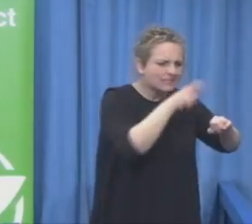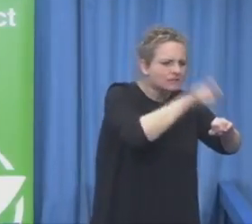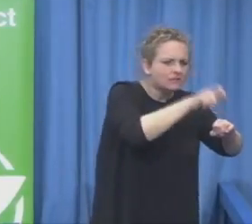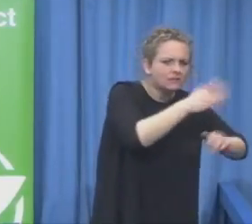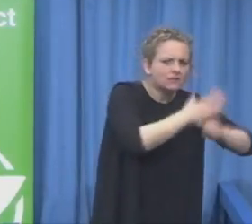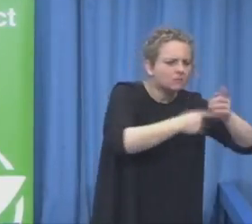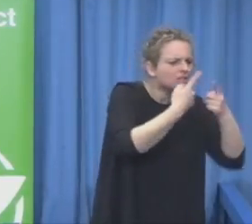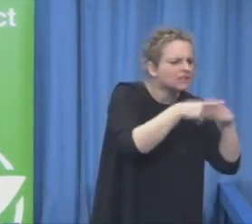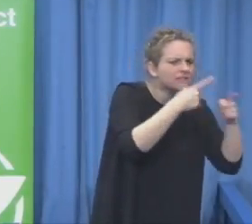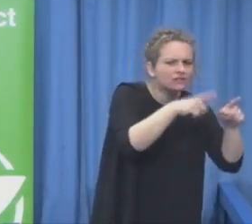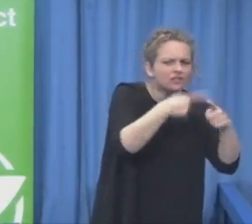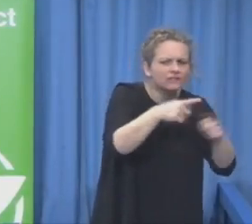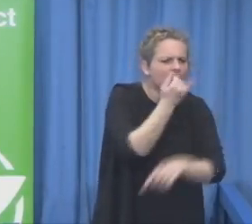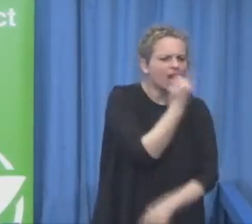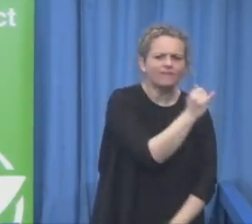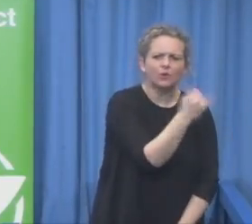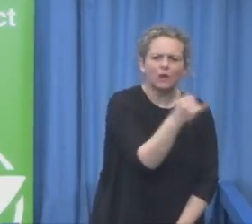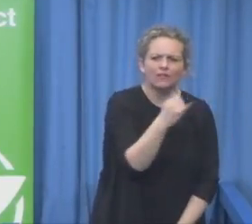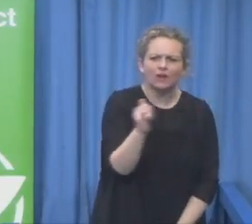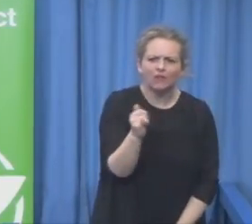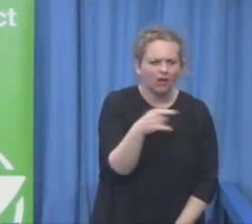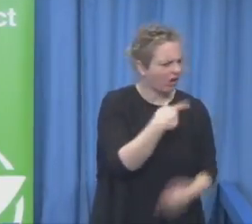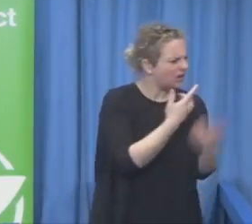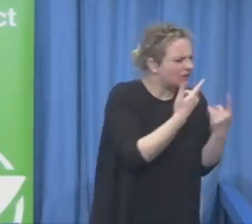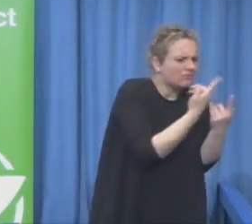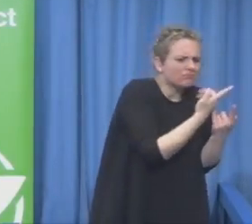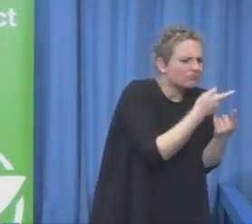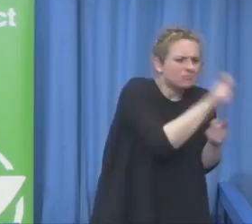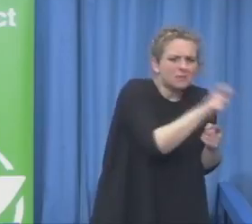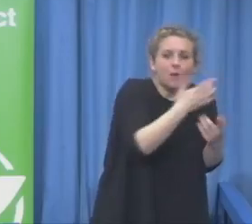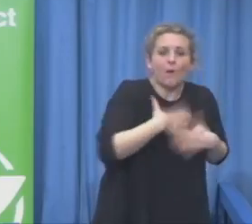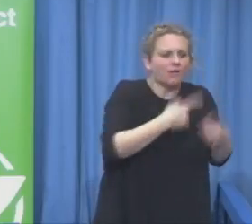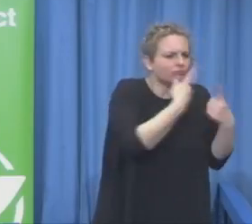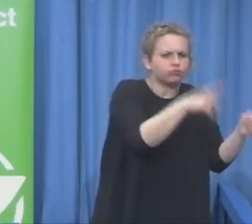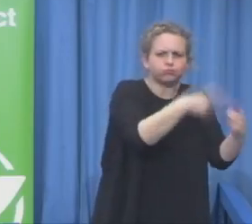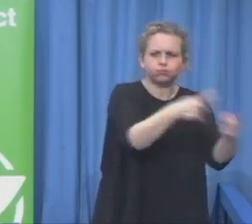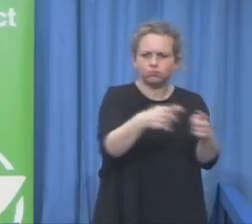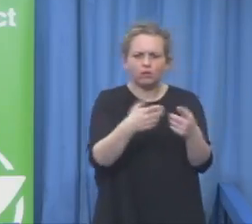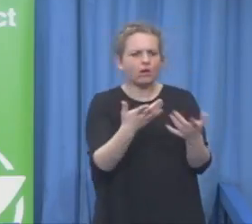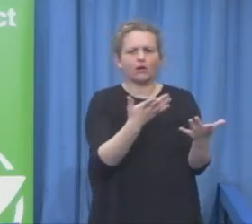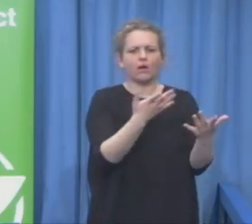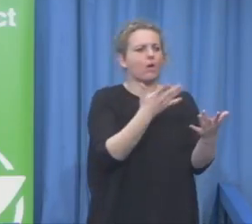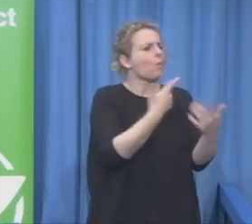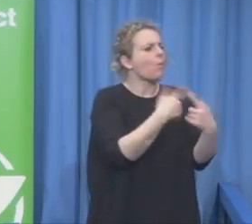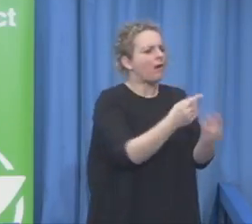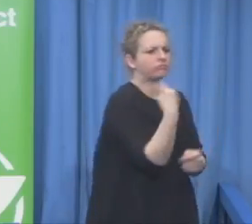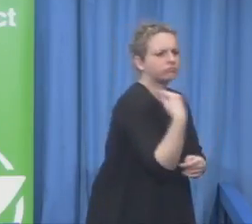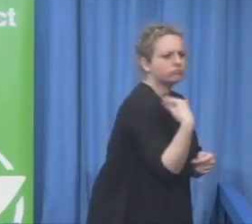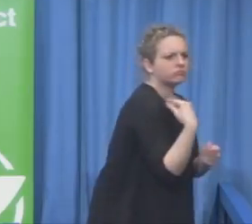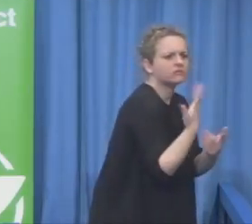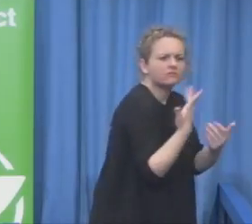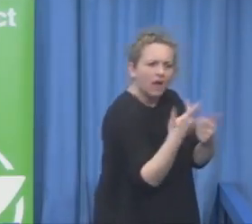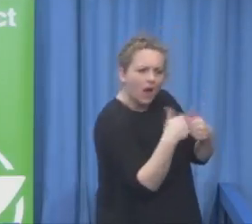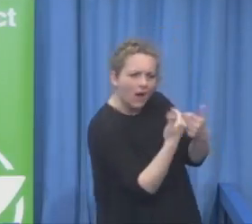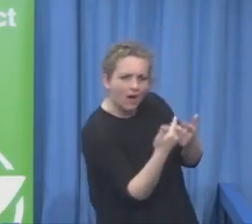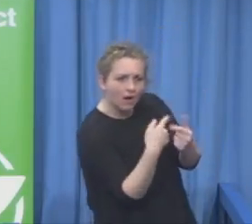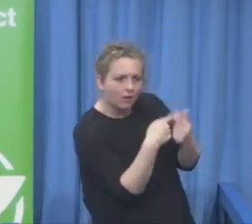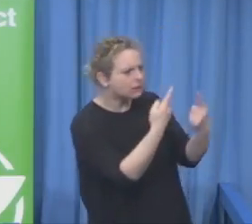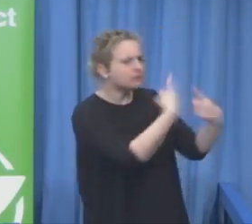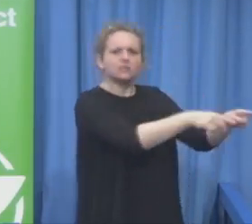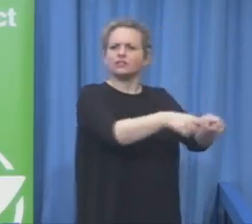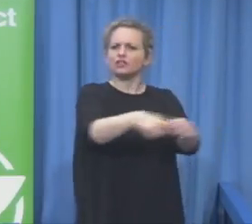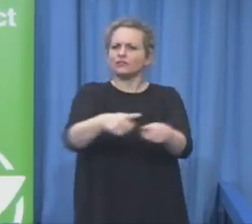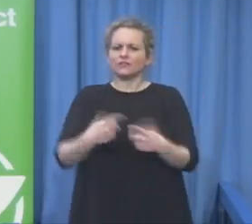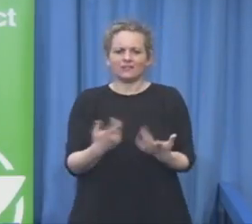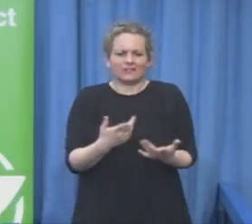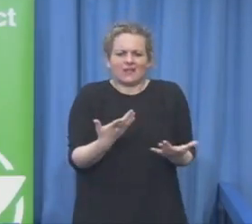ways to live and ways to express ourselves. And if we see persons as individuals, maybe we